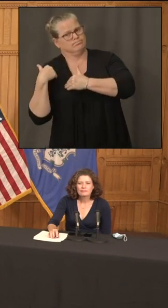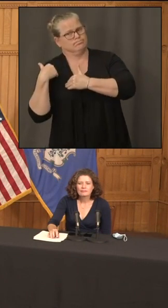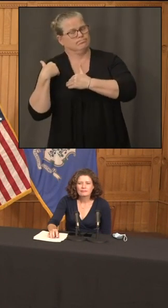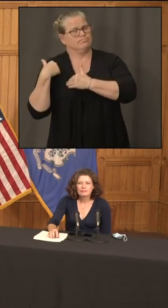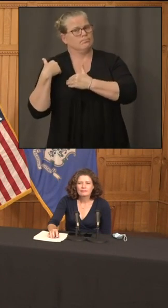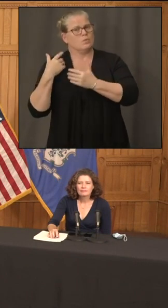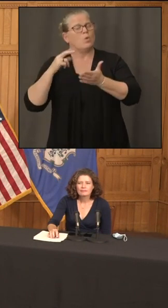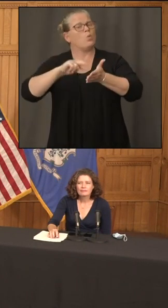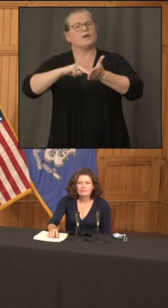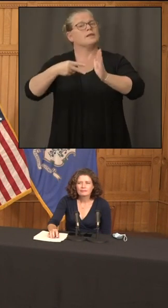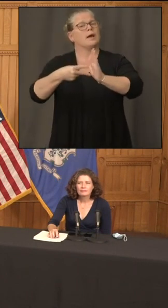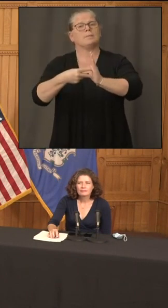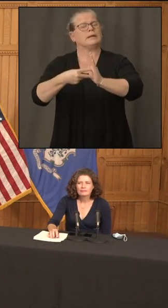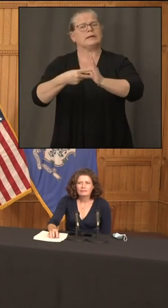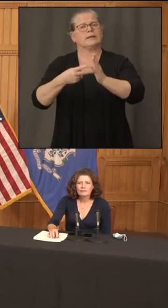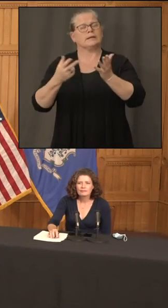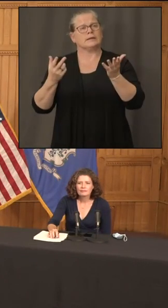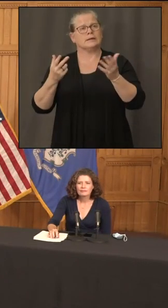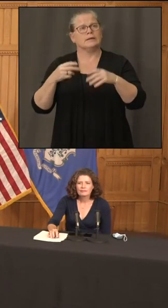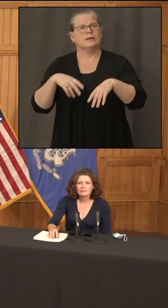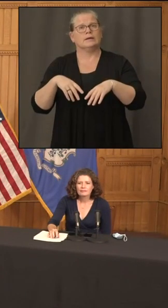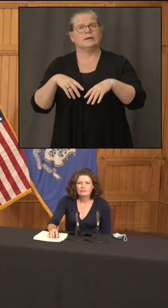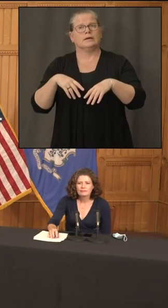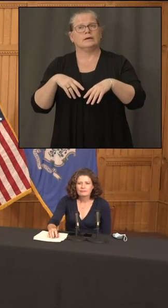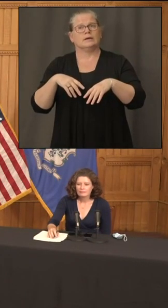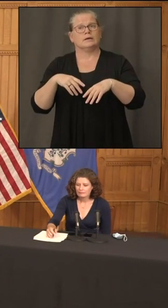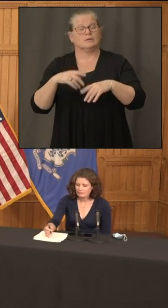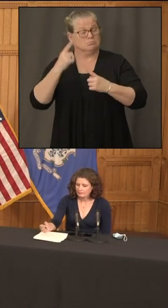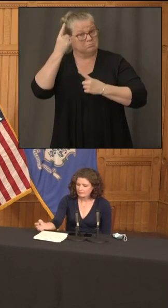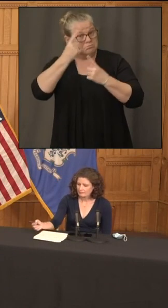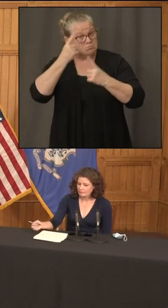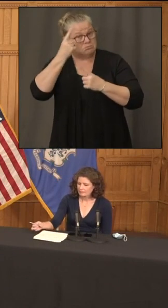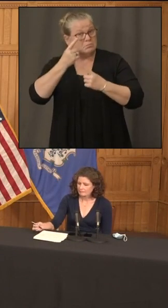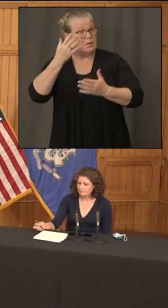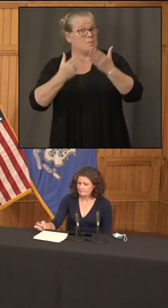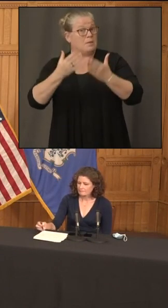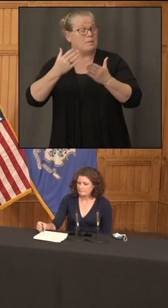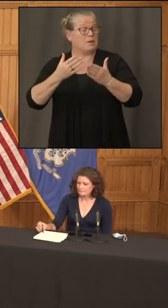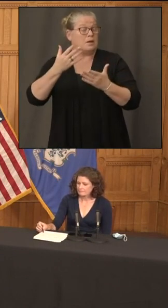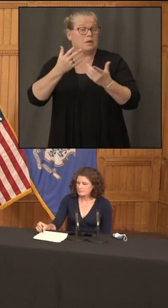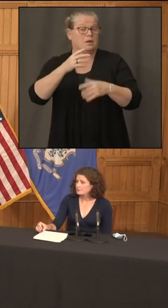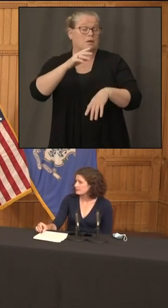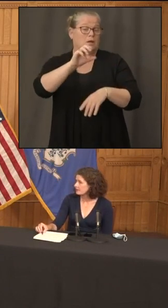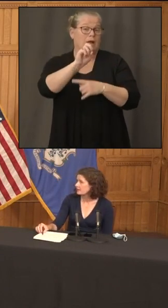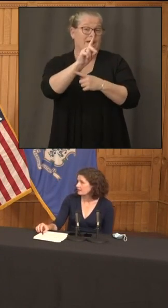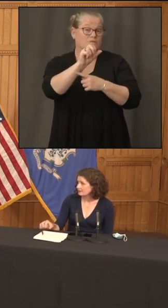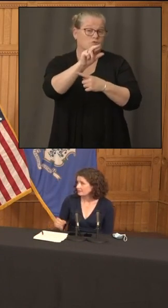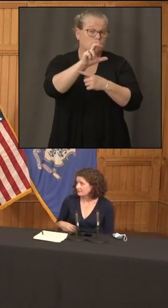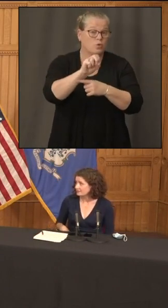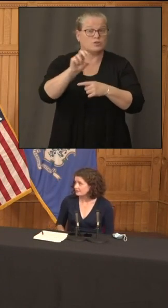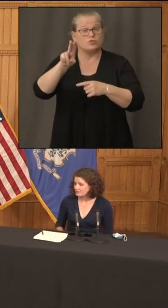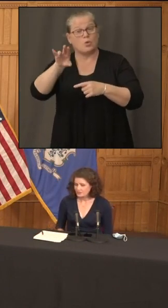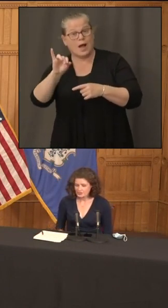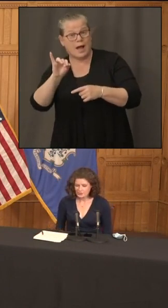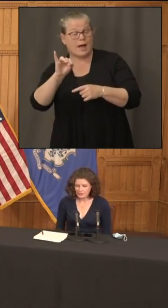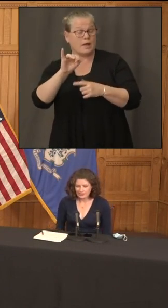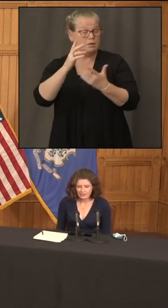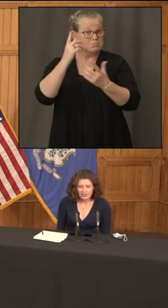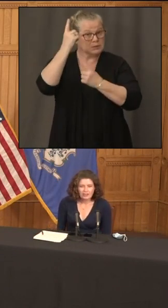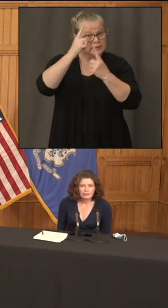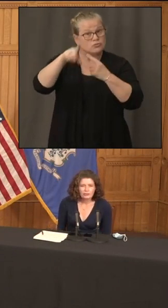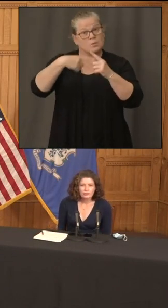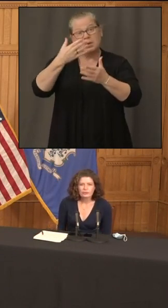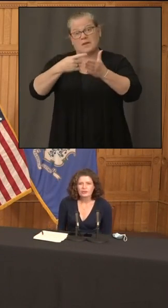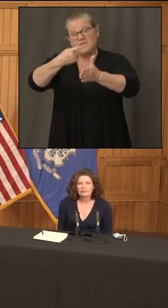any type of uh fines or action taken against the power companies want to try that katie